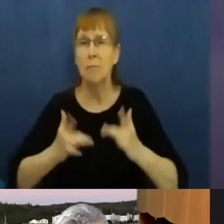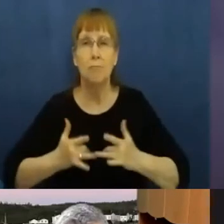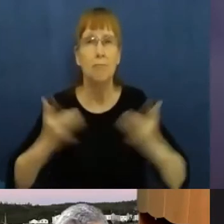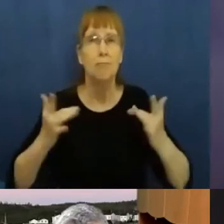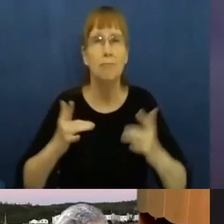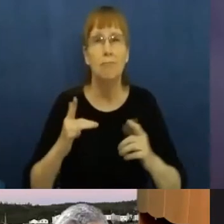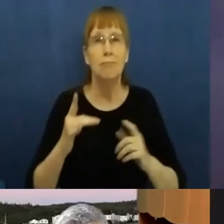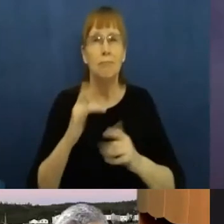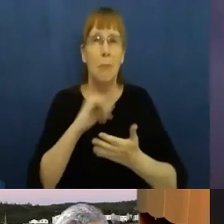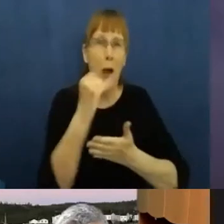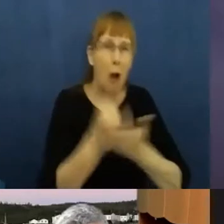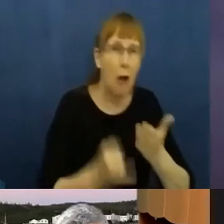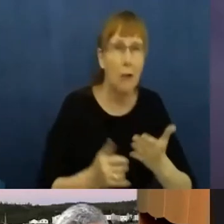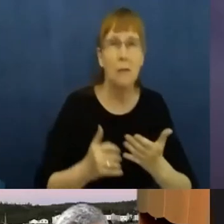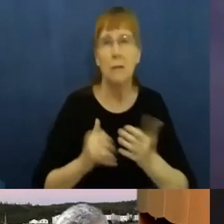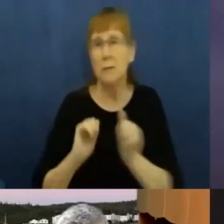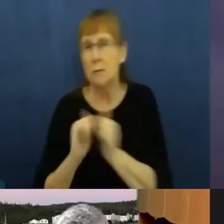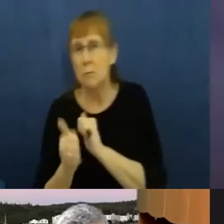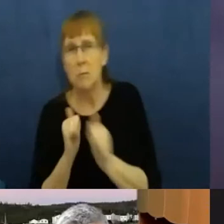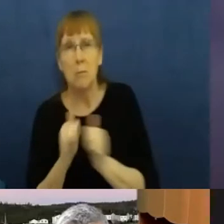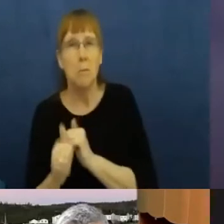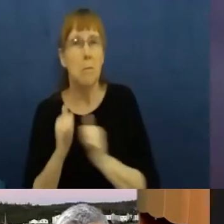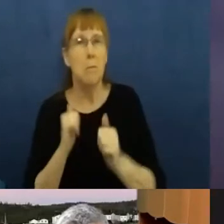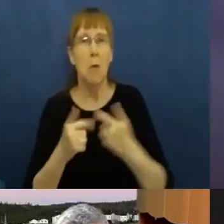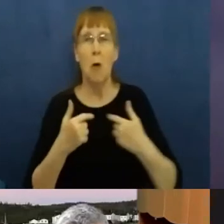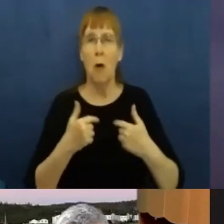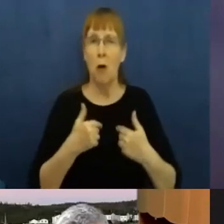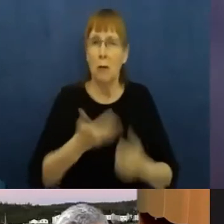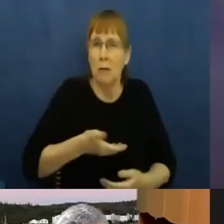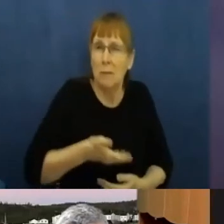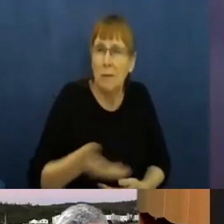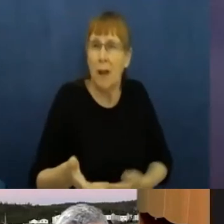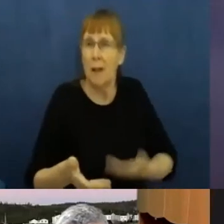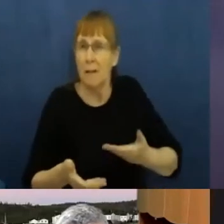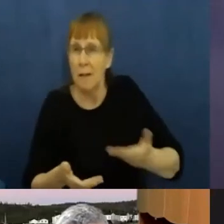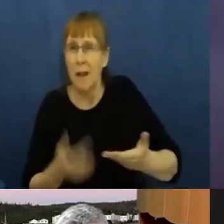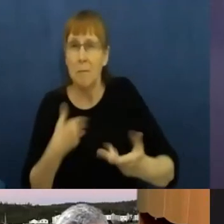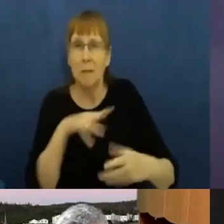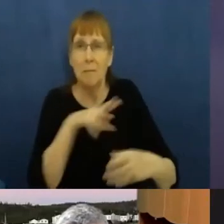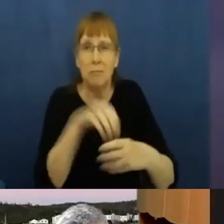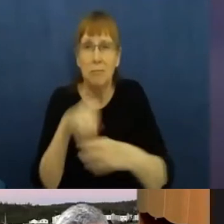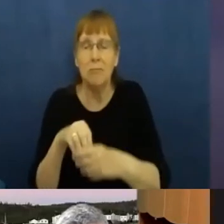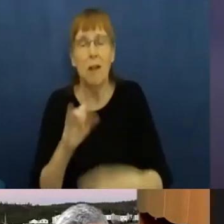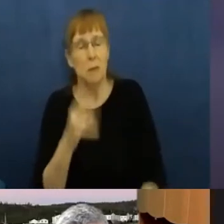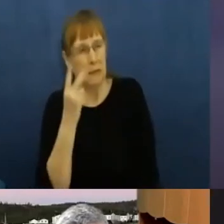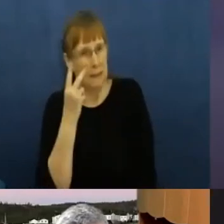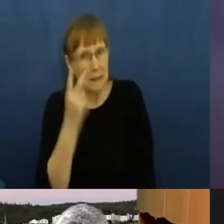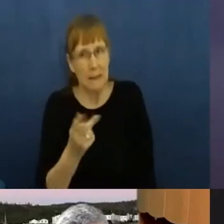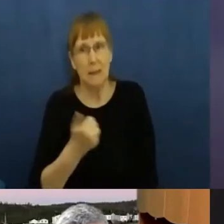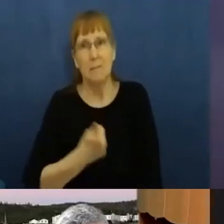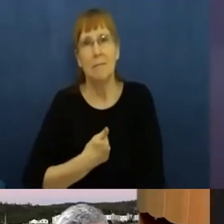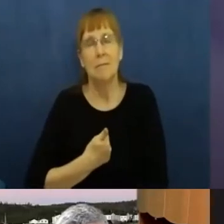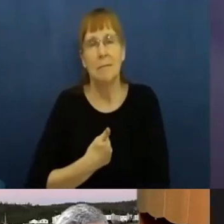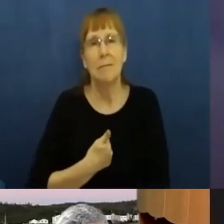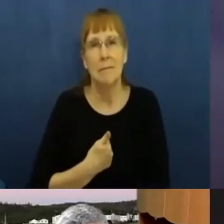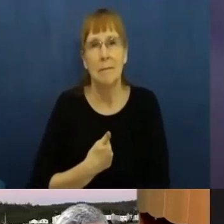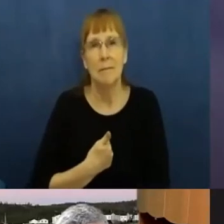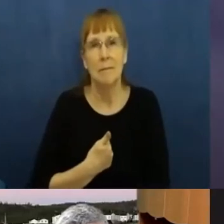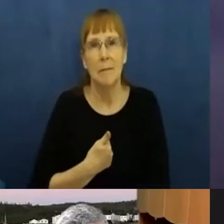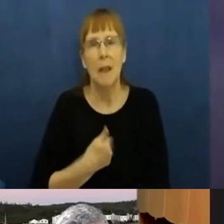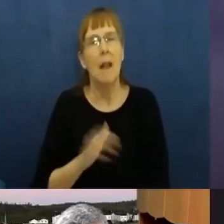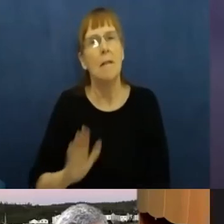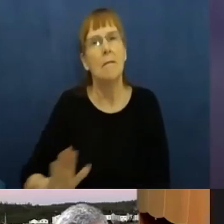The opportunity to take, through patronage, the knowledge